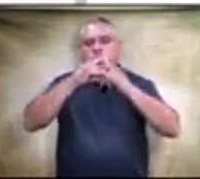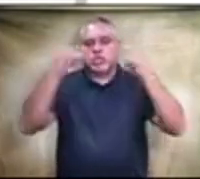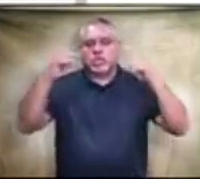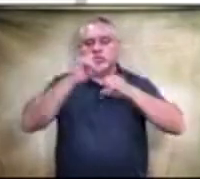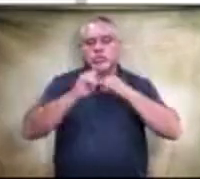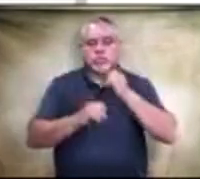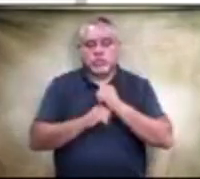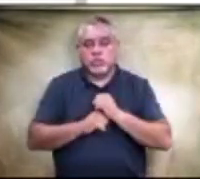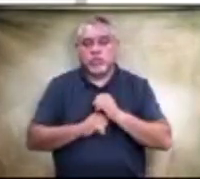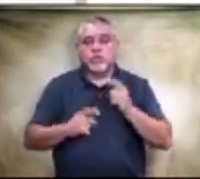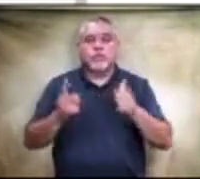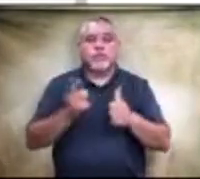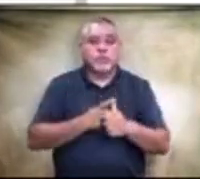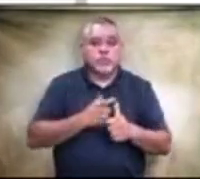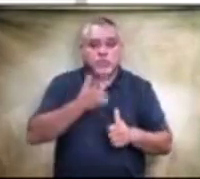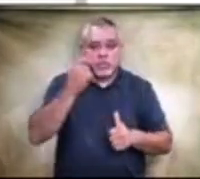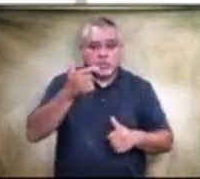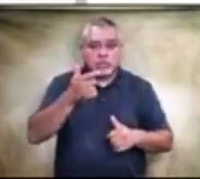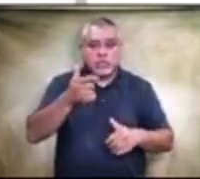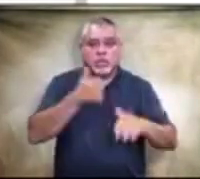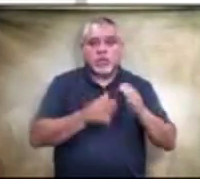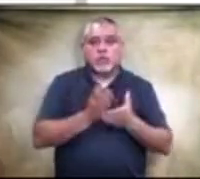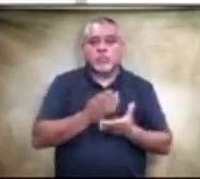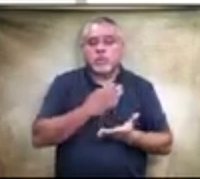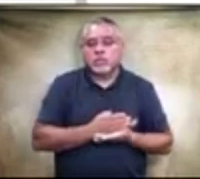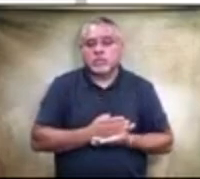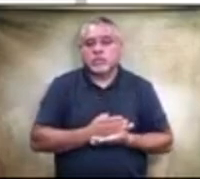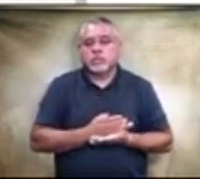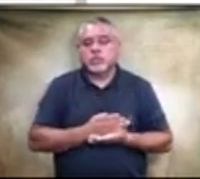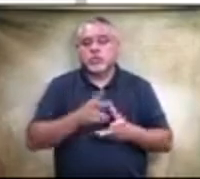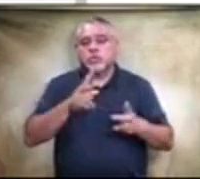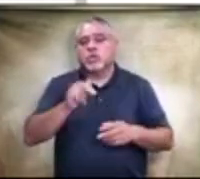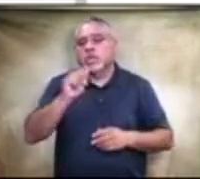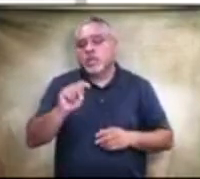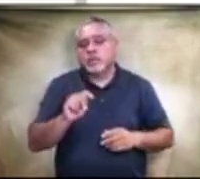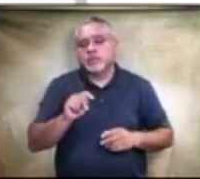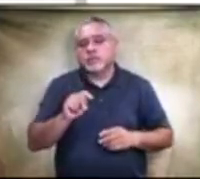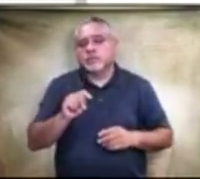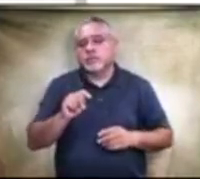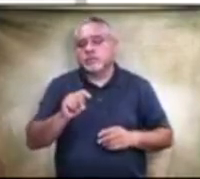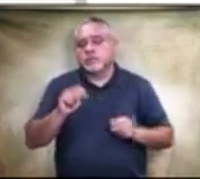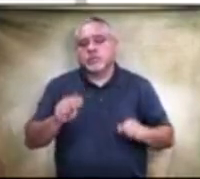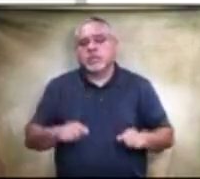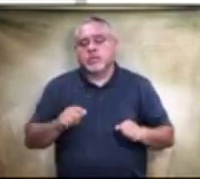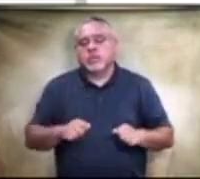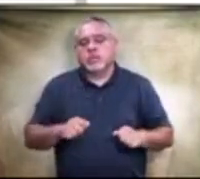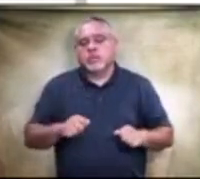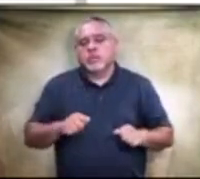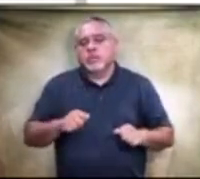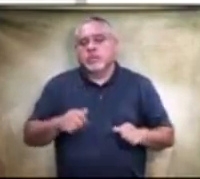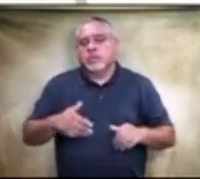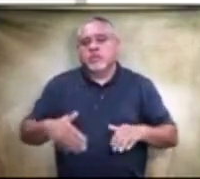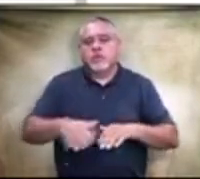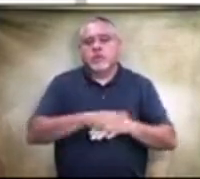with because this is under budget um looking at being able to fill our playgrounds with